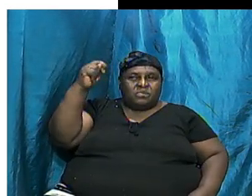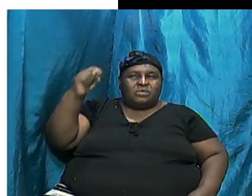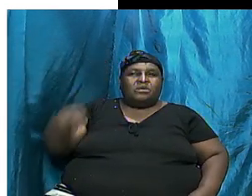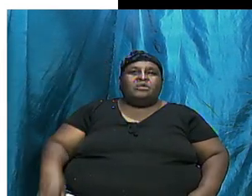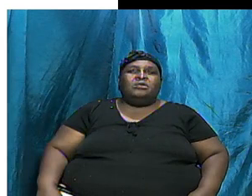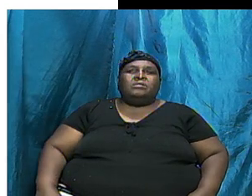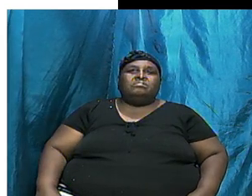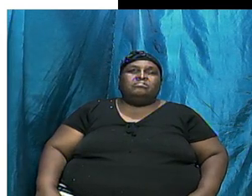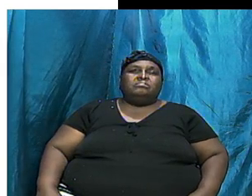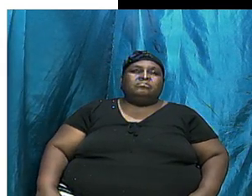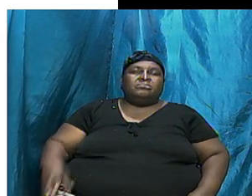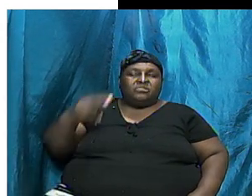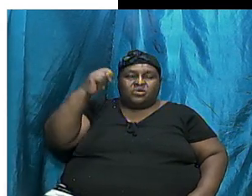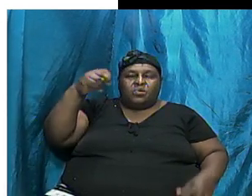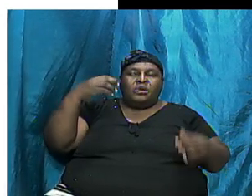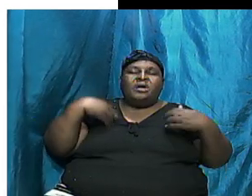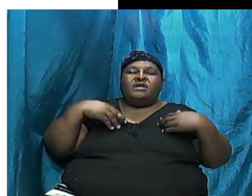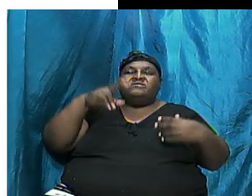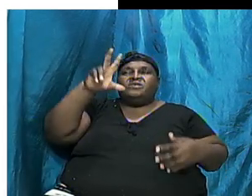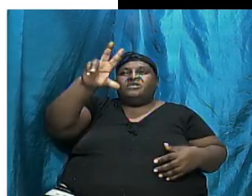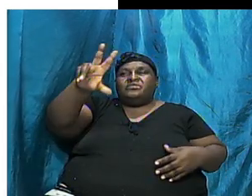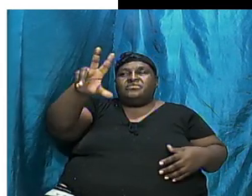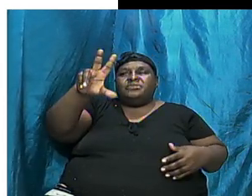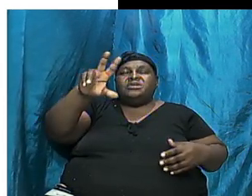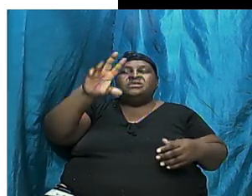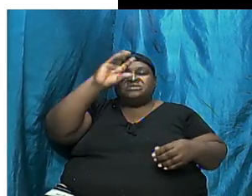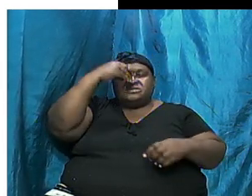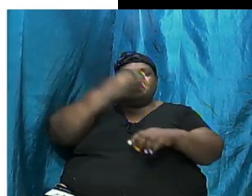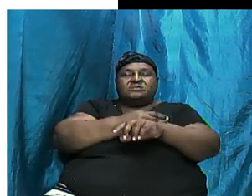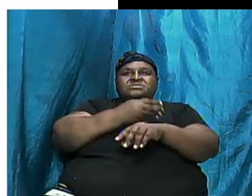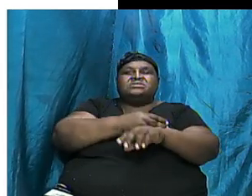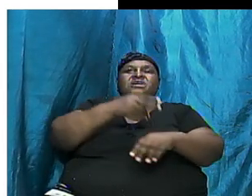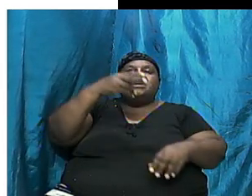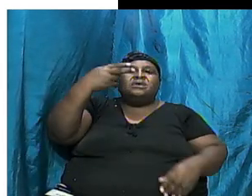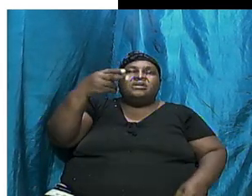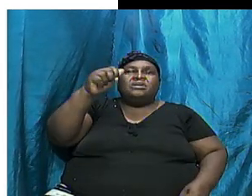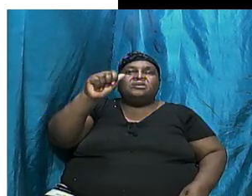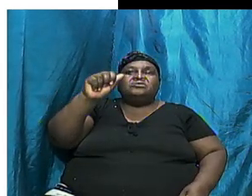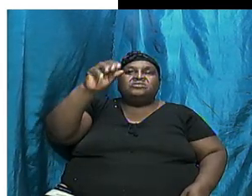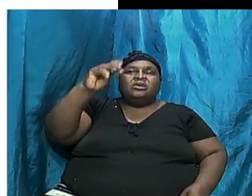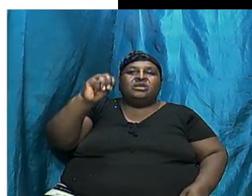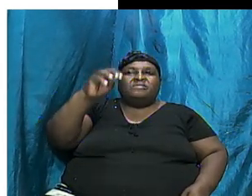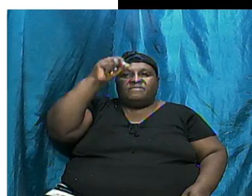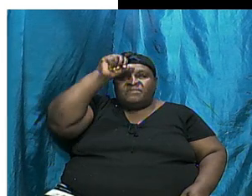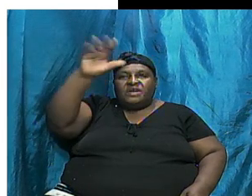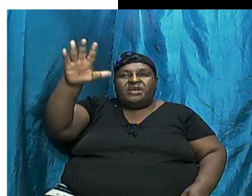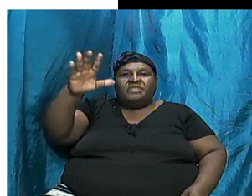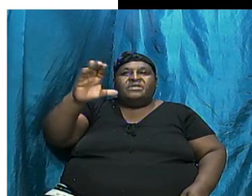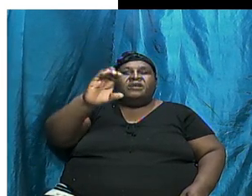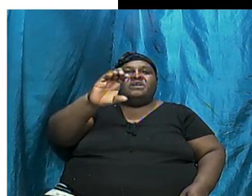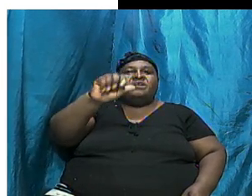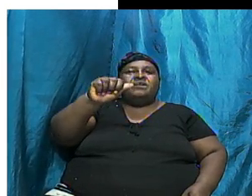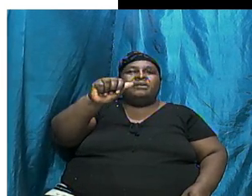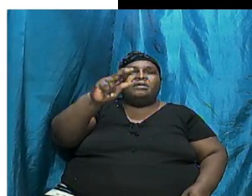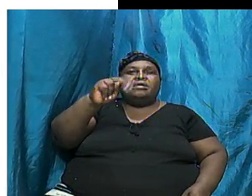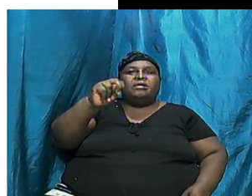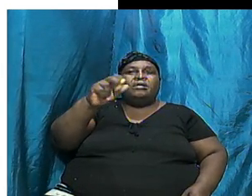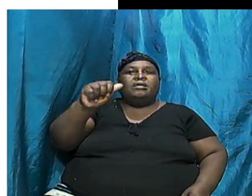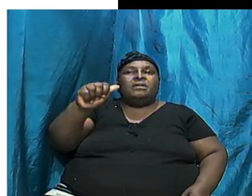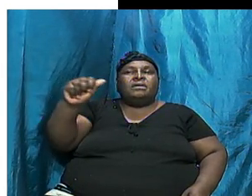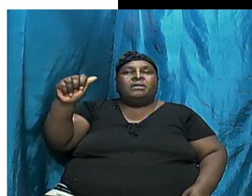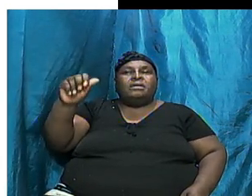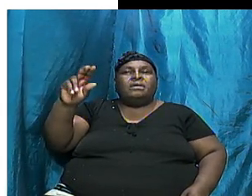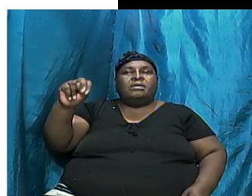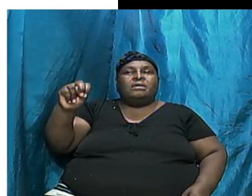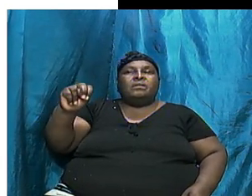he had three sons Ham, the father of Canaan Shem and Japheth And